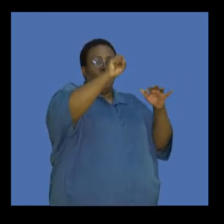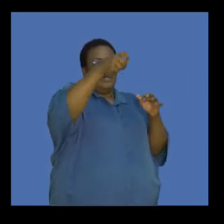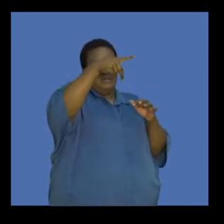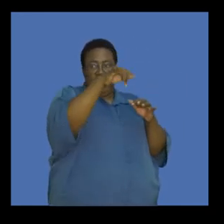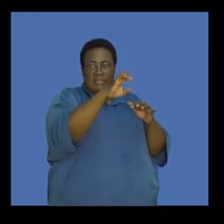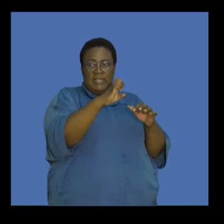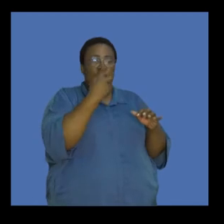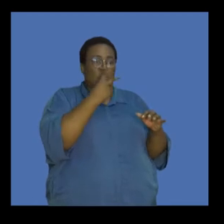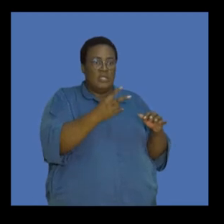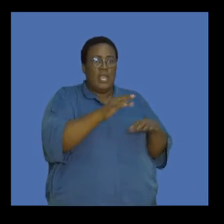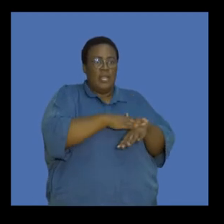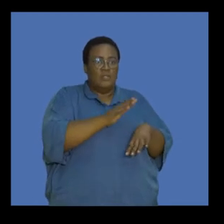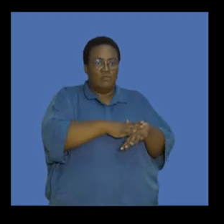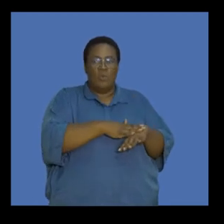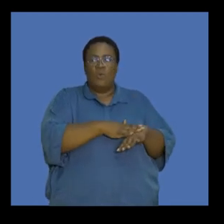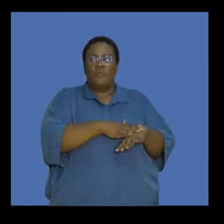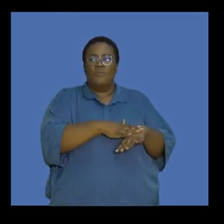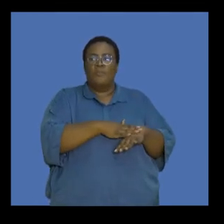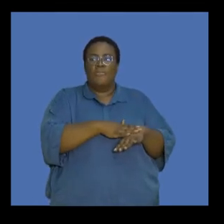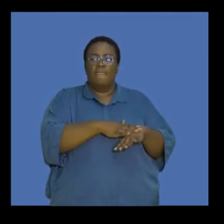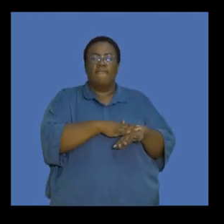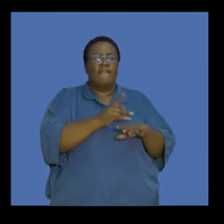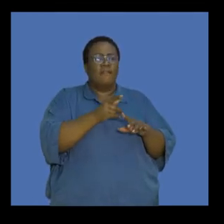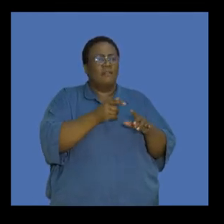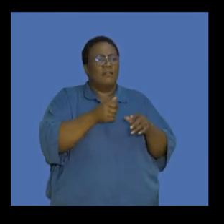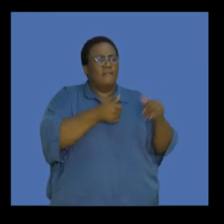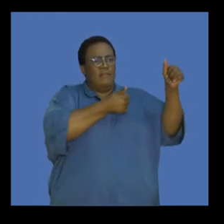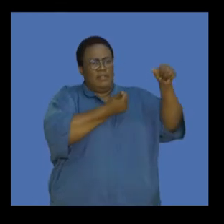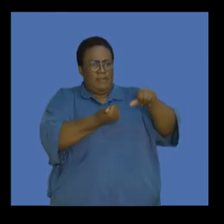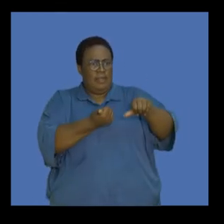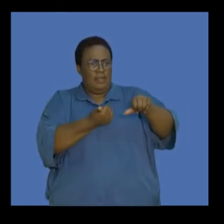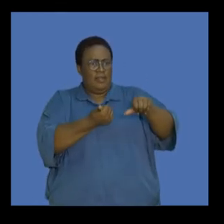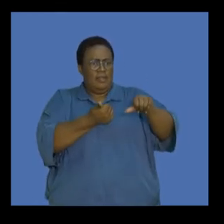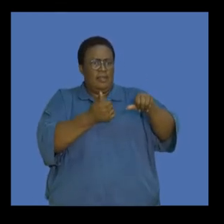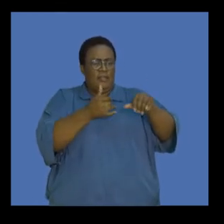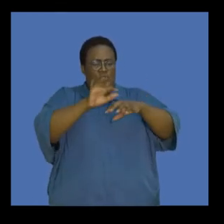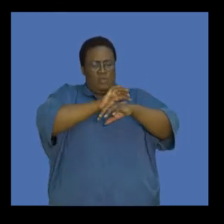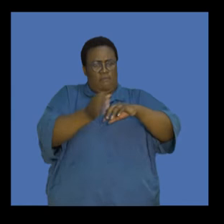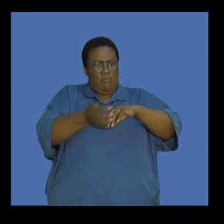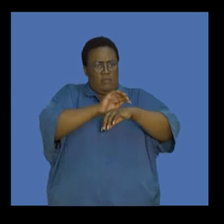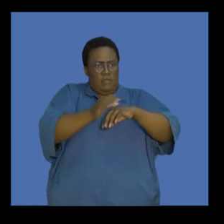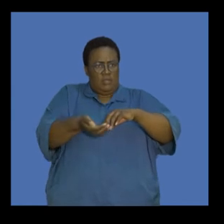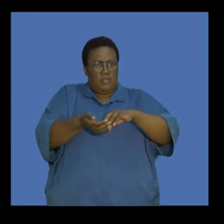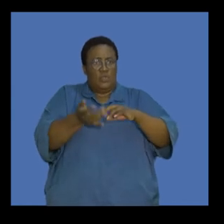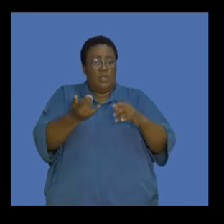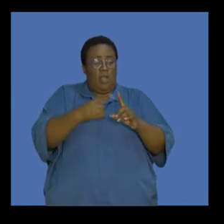more reflected and readmitted back into the surface. So the temperature on the surface of the Earth now increases